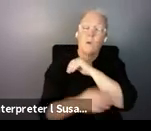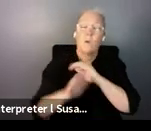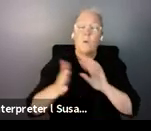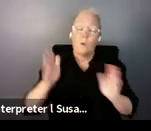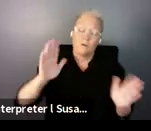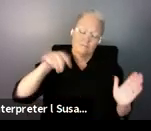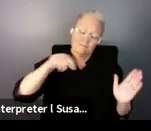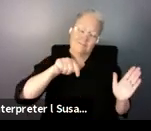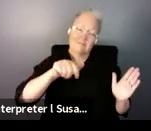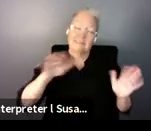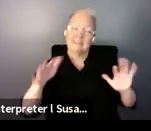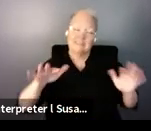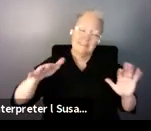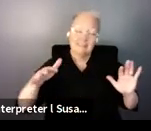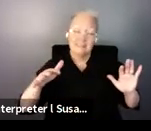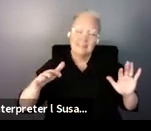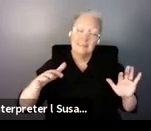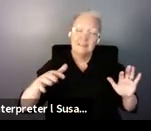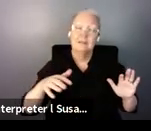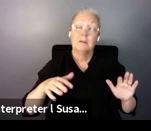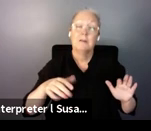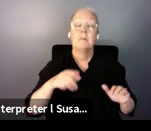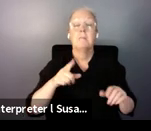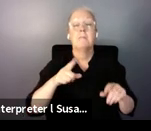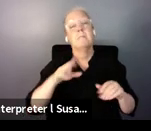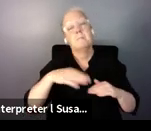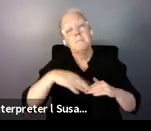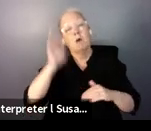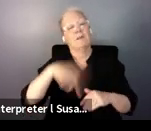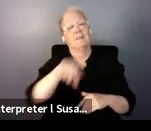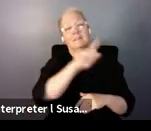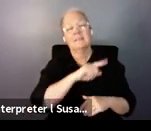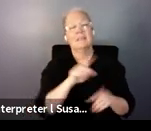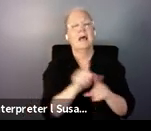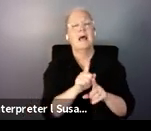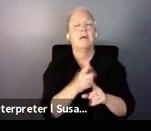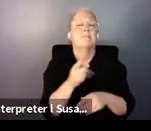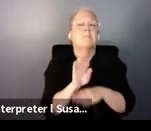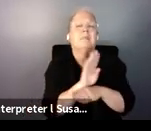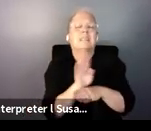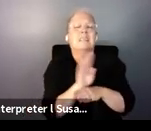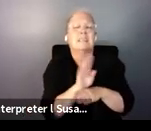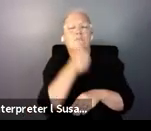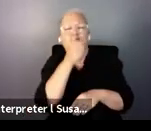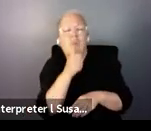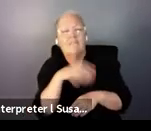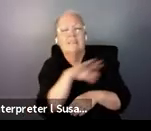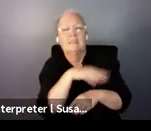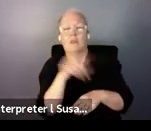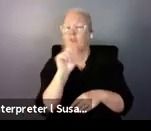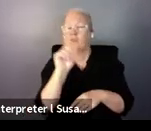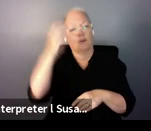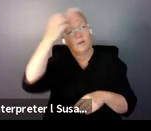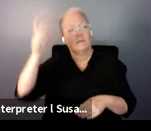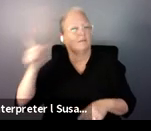are actually delivered by non-profit organizations or the private sector, but contracted and financed by